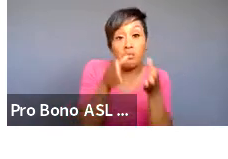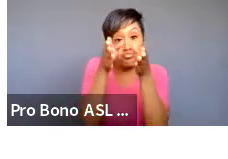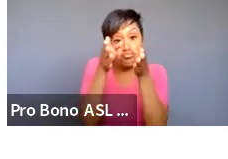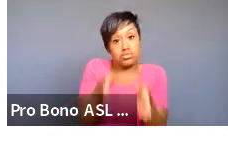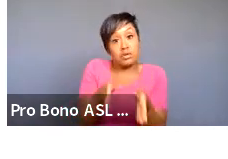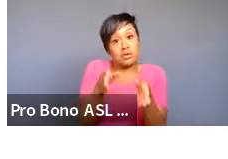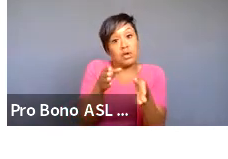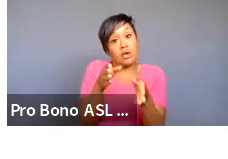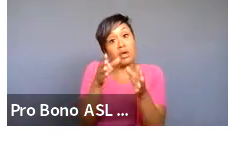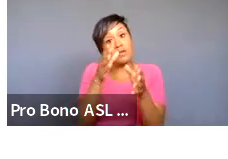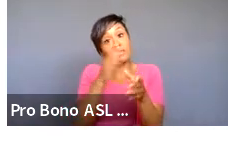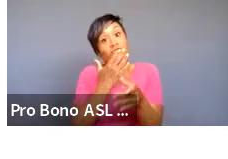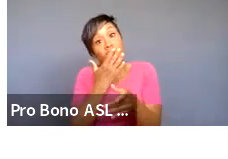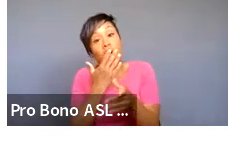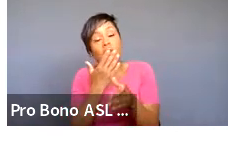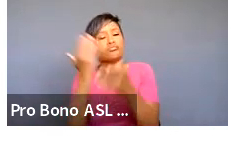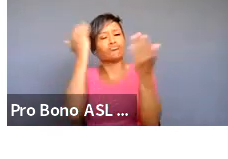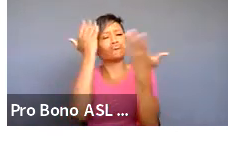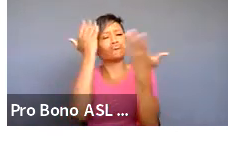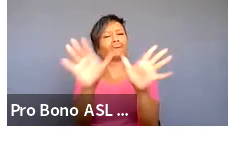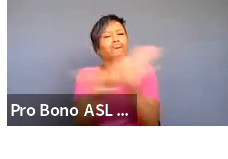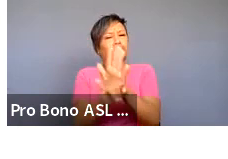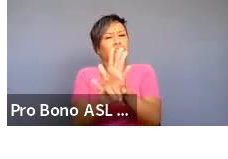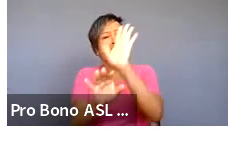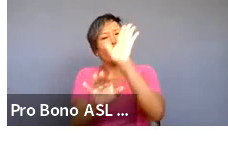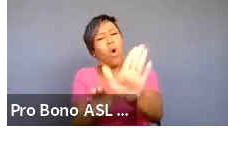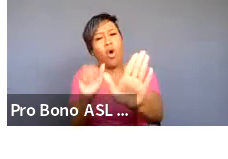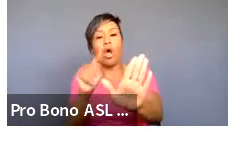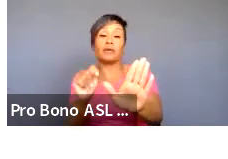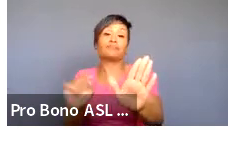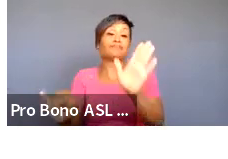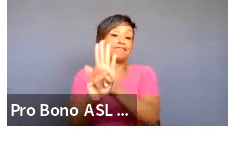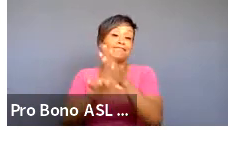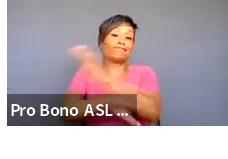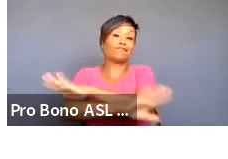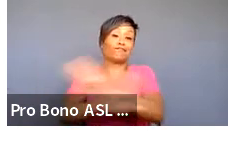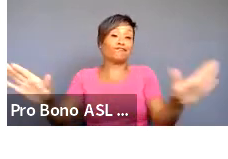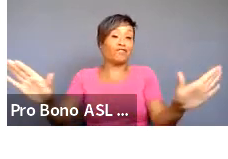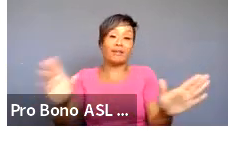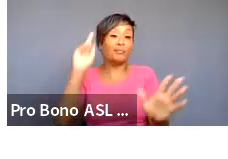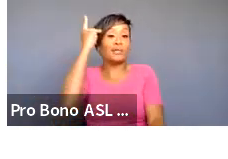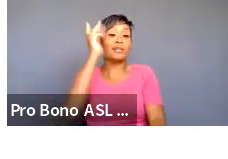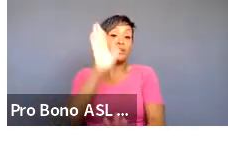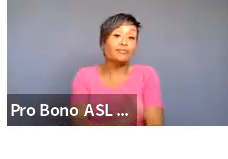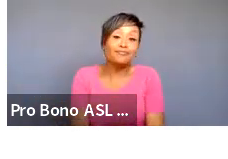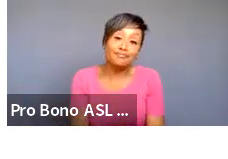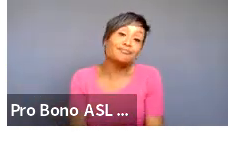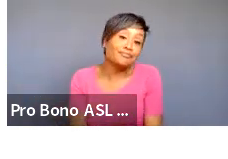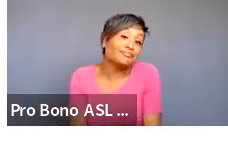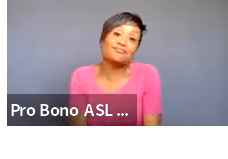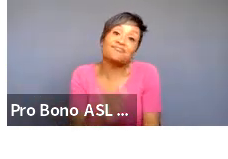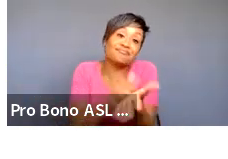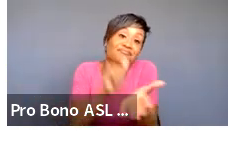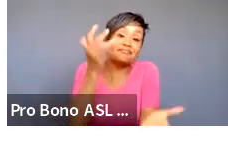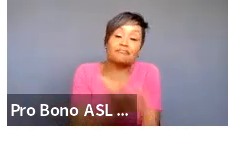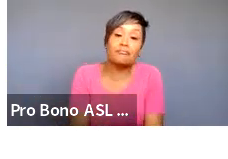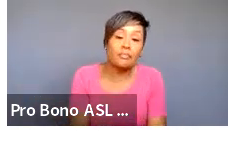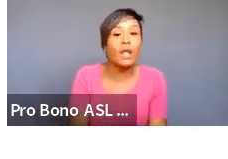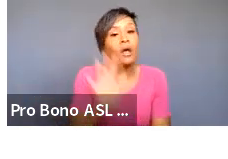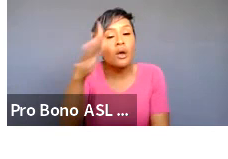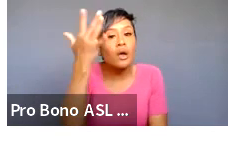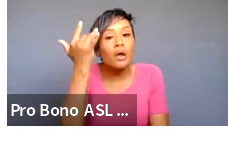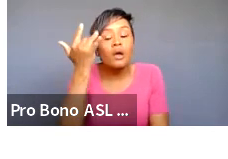color know already your art is political just it's it's what it is right because